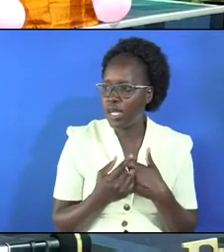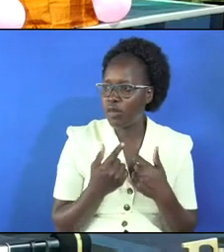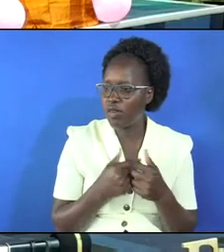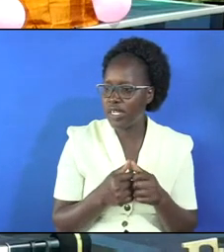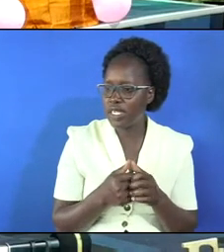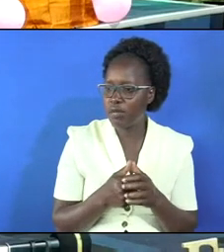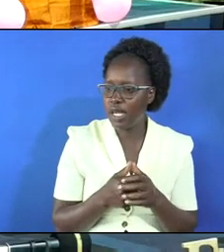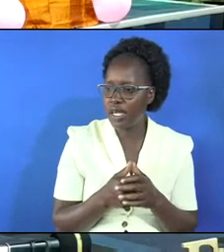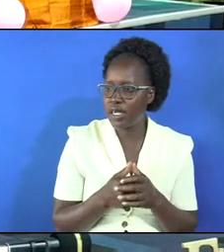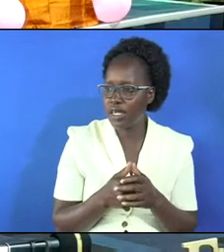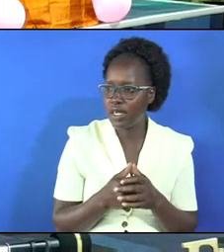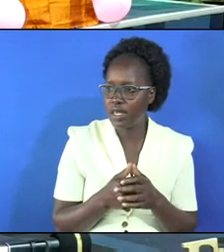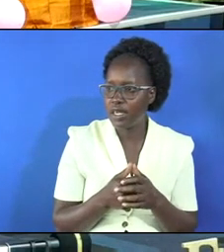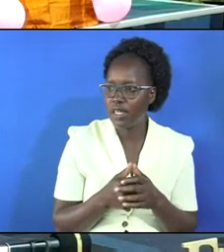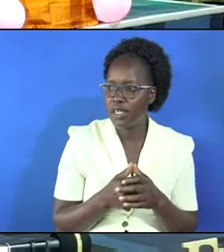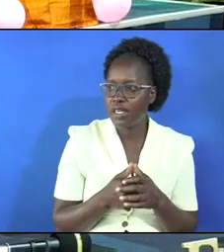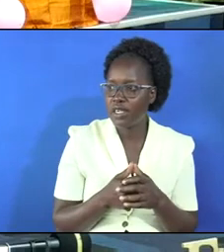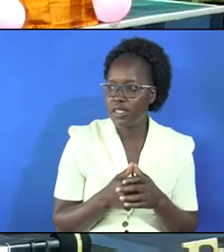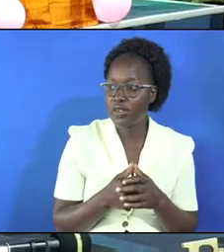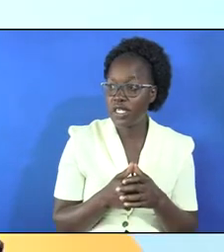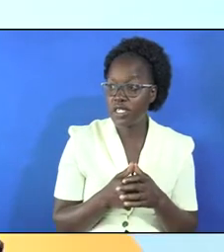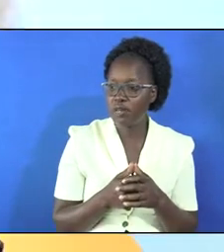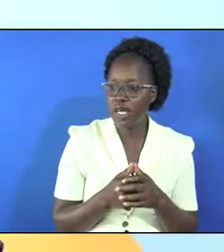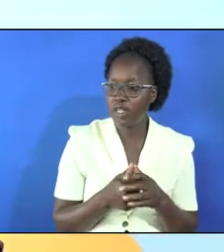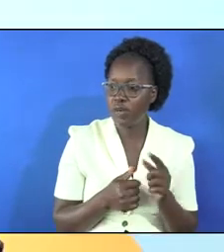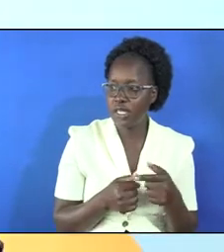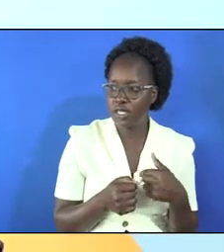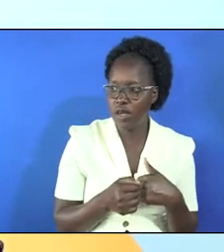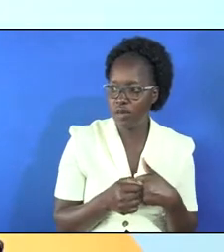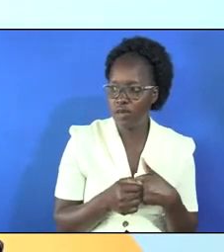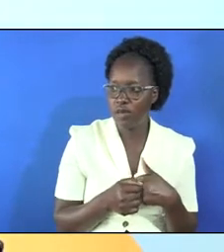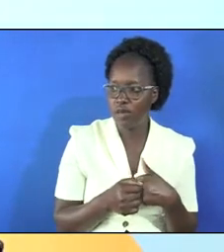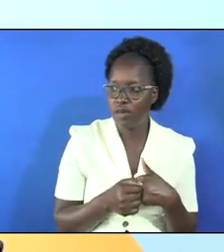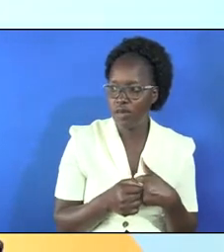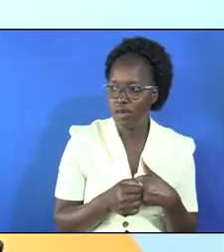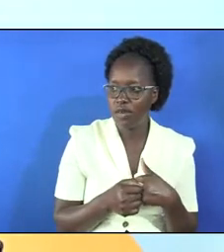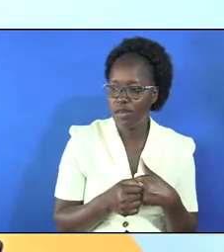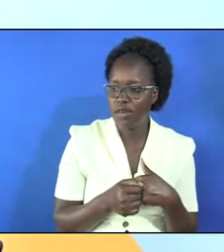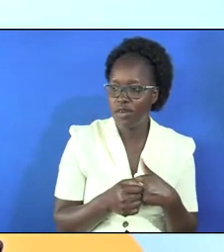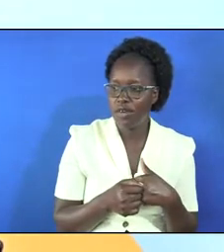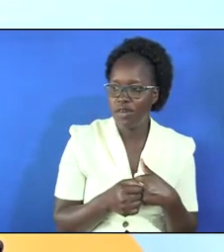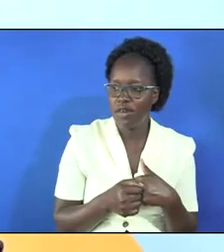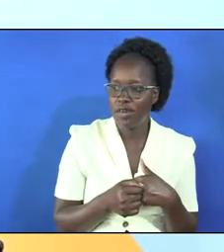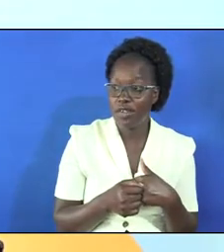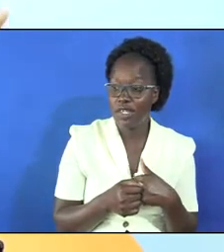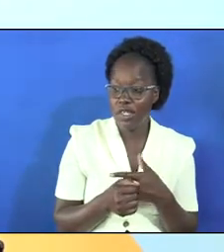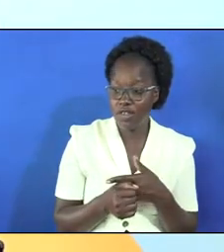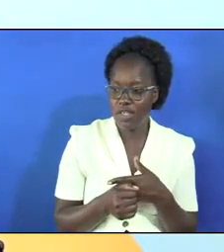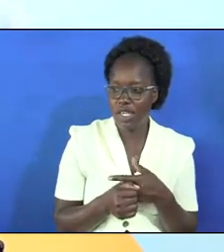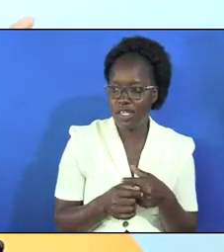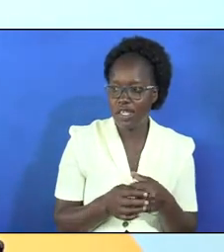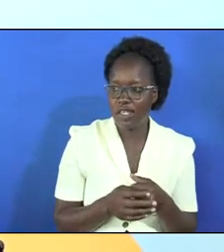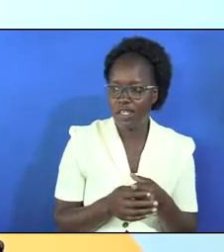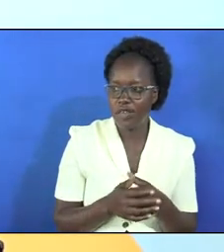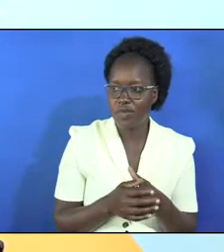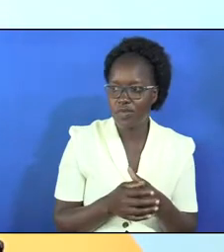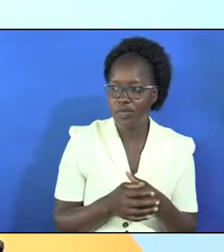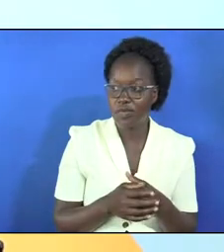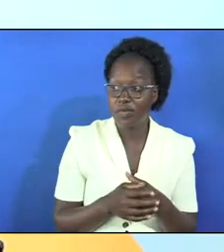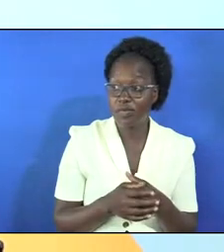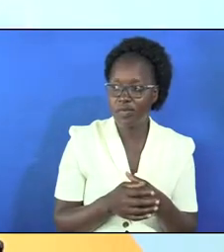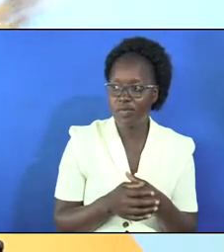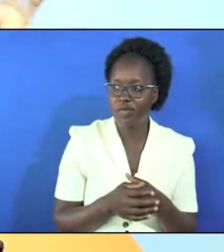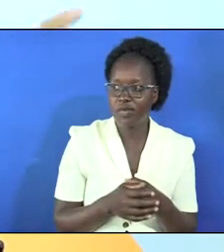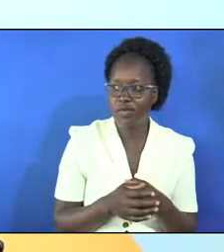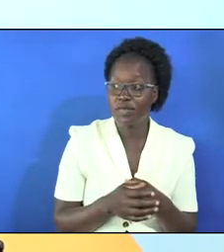in church and the senior elders elders Elder Chaco was telling me that in the Adventist setup we